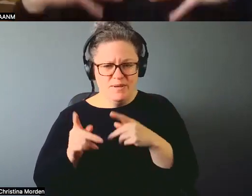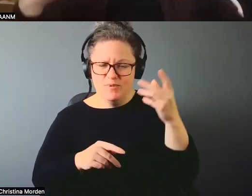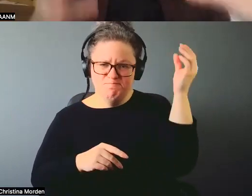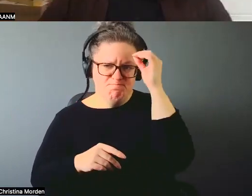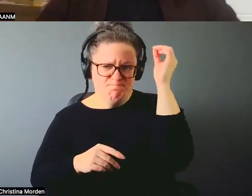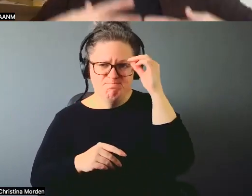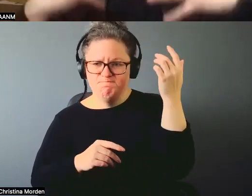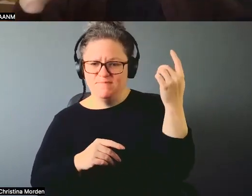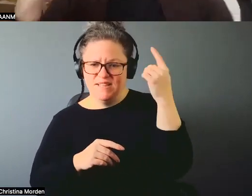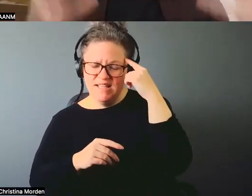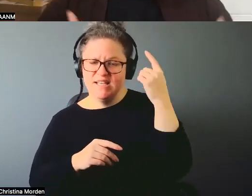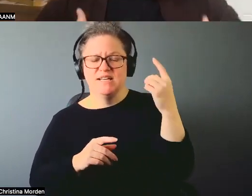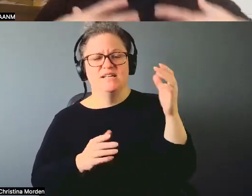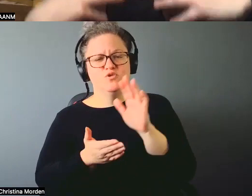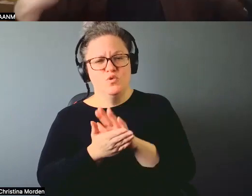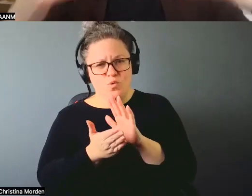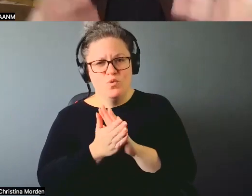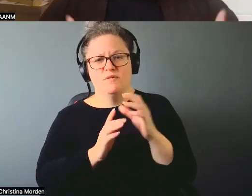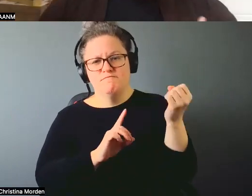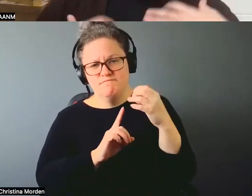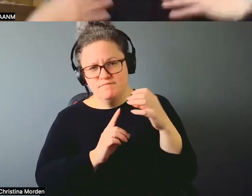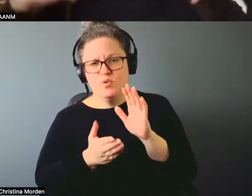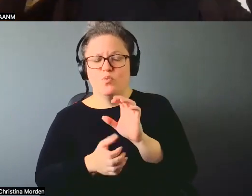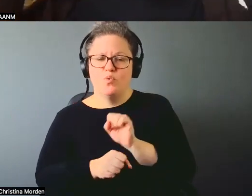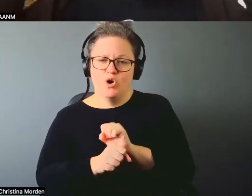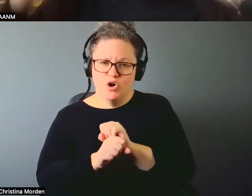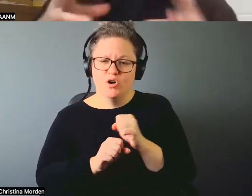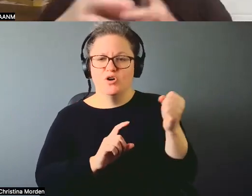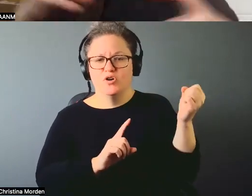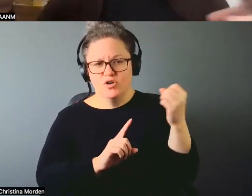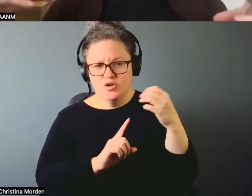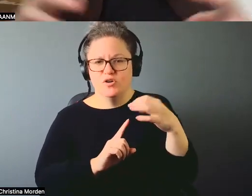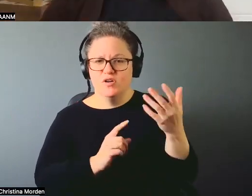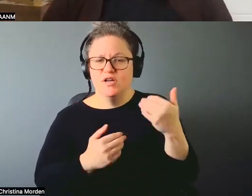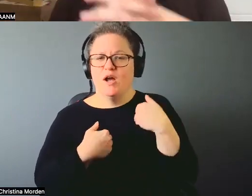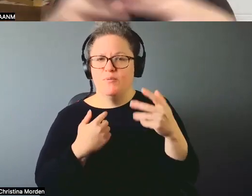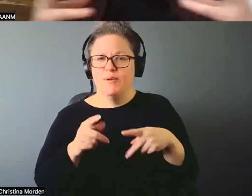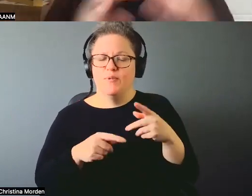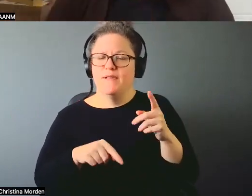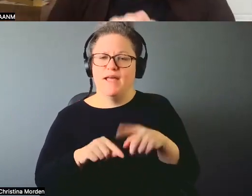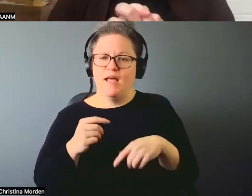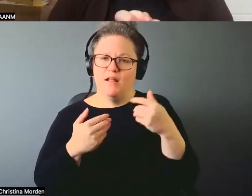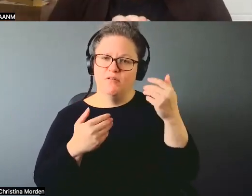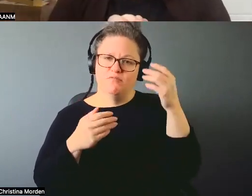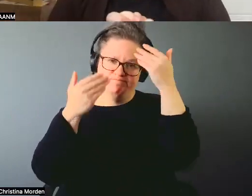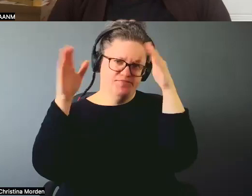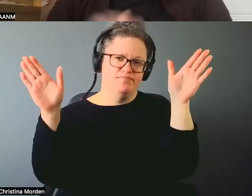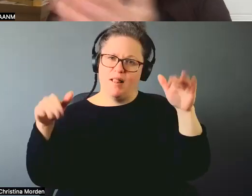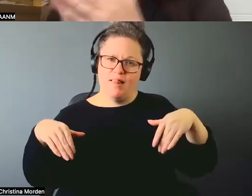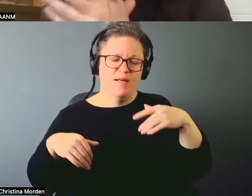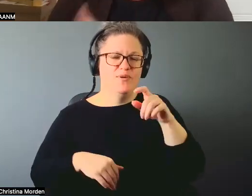indoctrinated through school and through work and it's ongoing and we don't have that experience to break away. So we need the crones to,